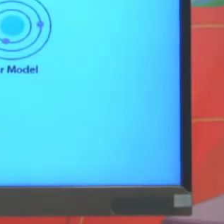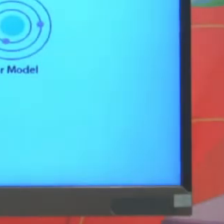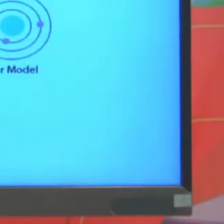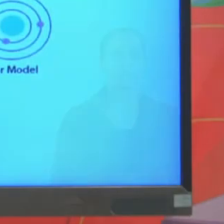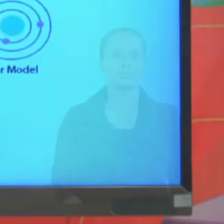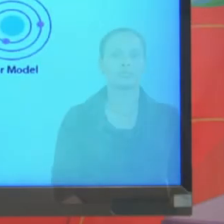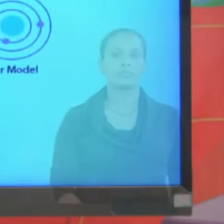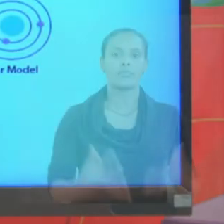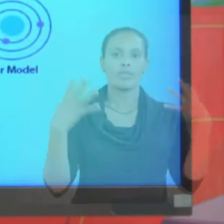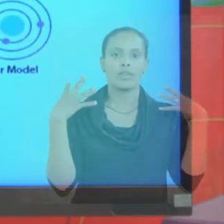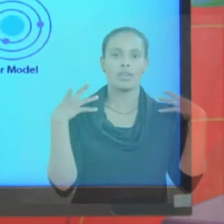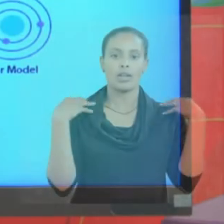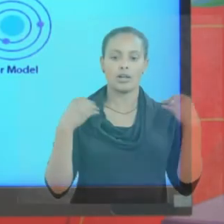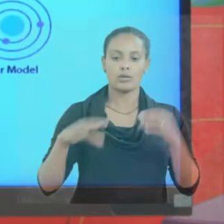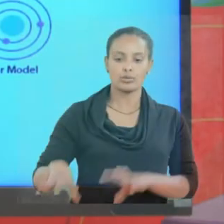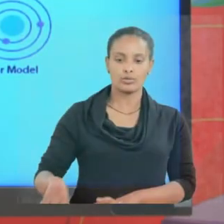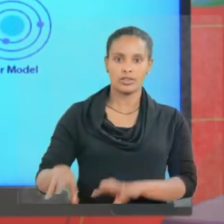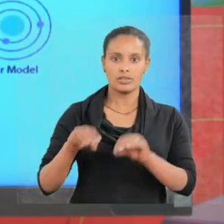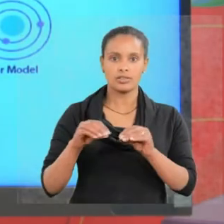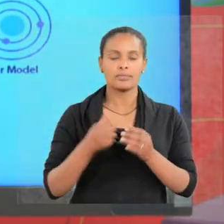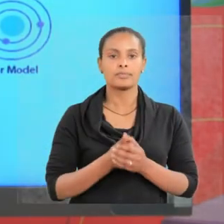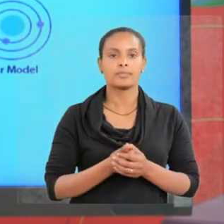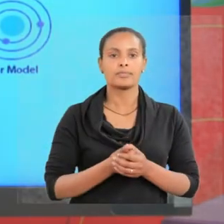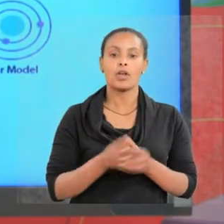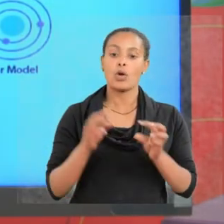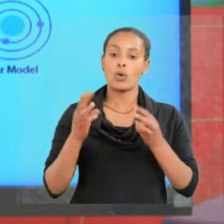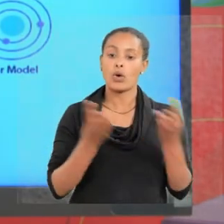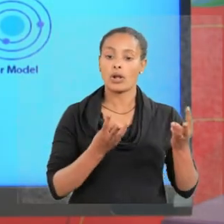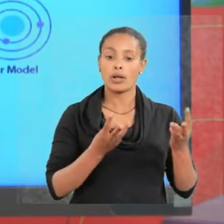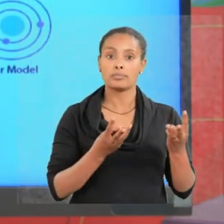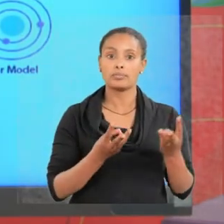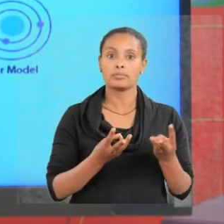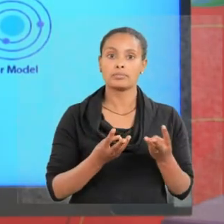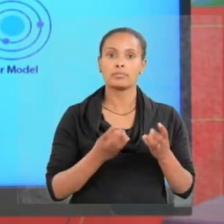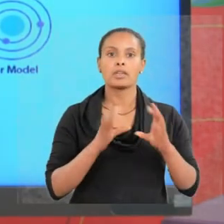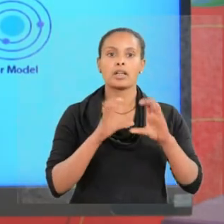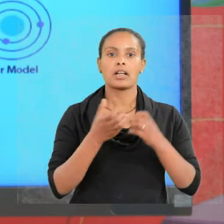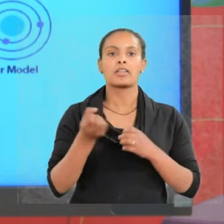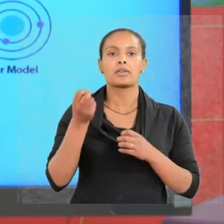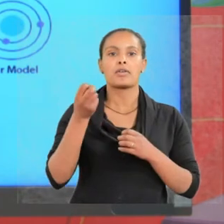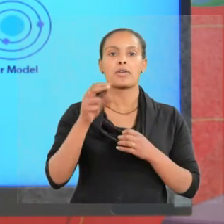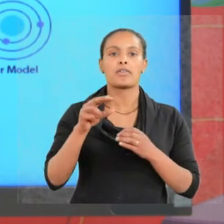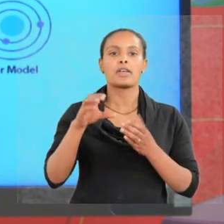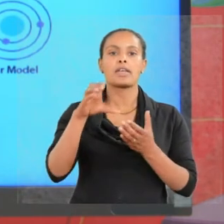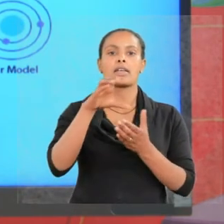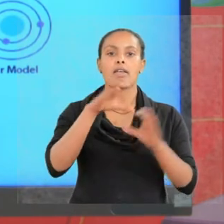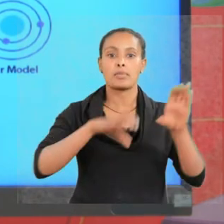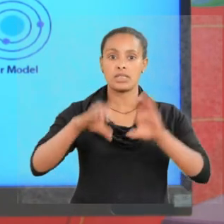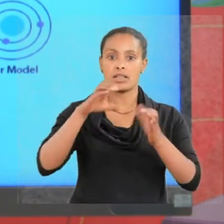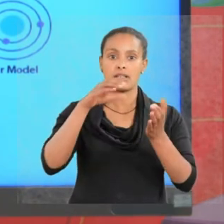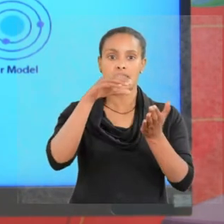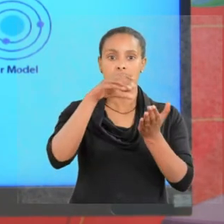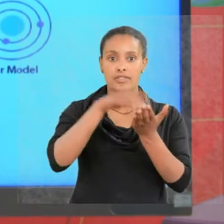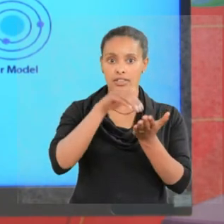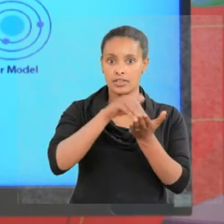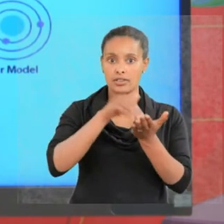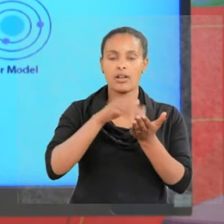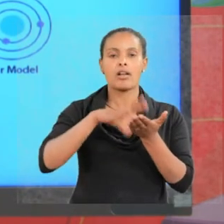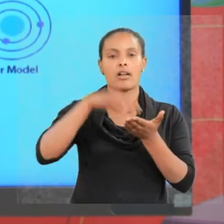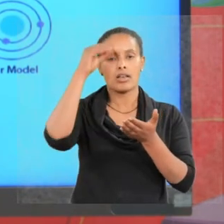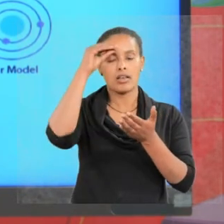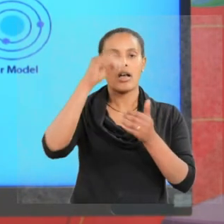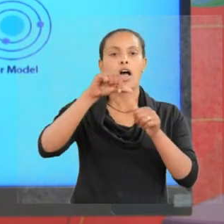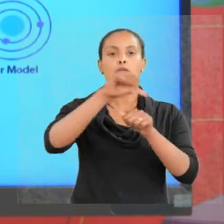Transcribed Hello, students. Welcome to grade 12 chemistry revision lesson on